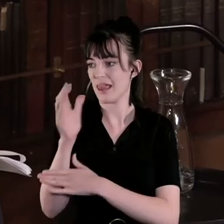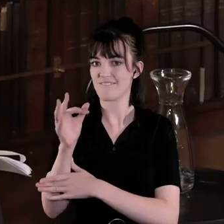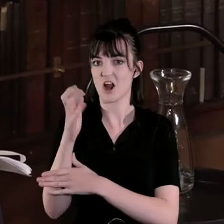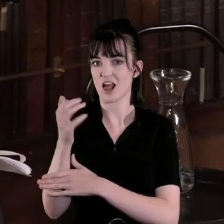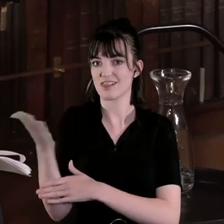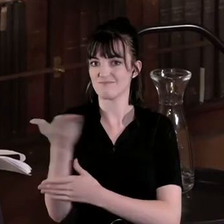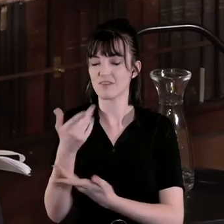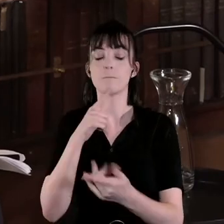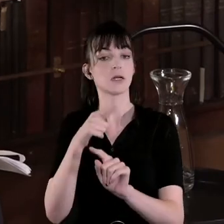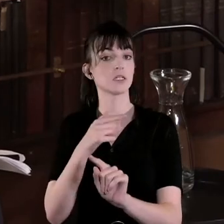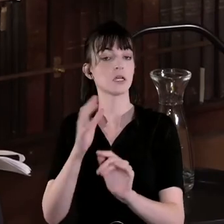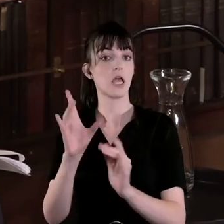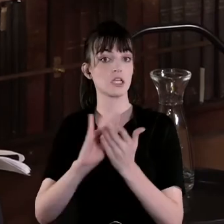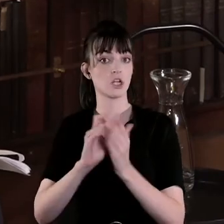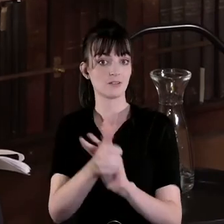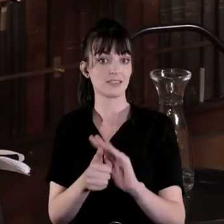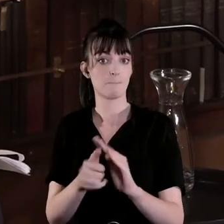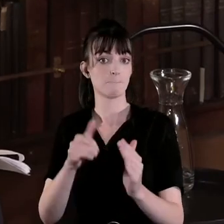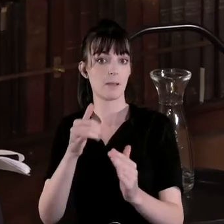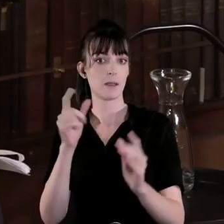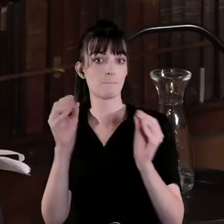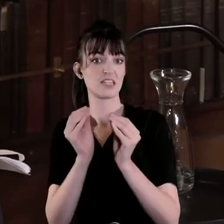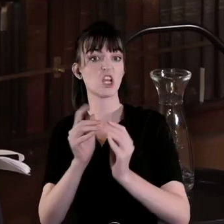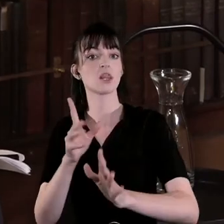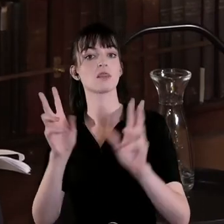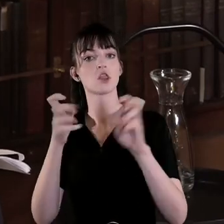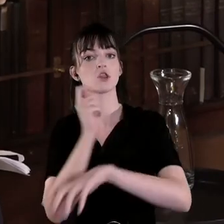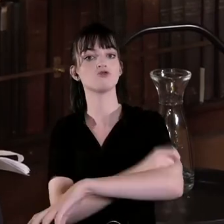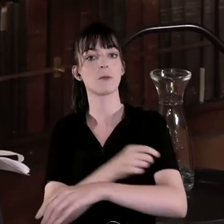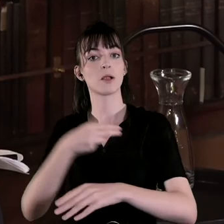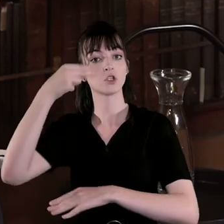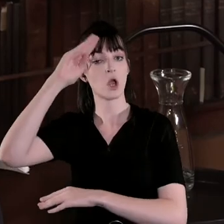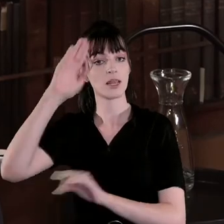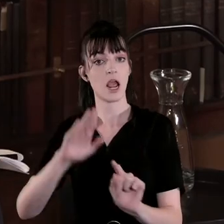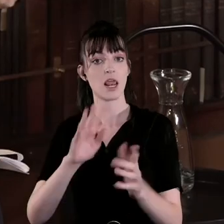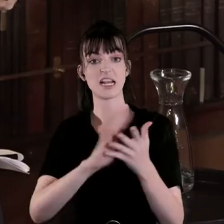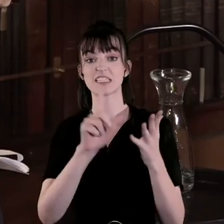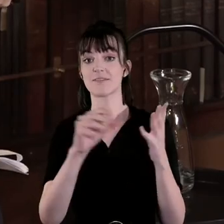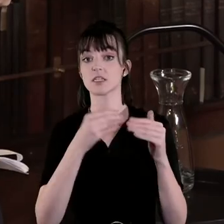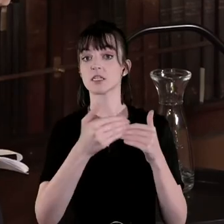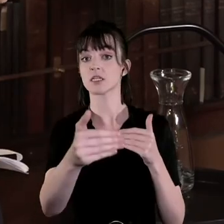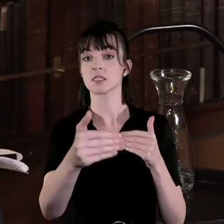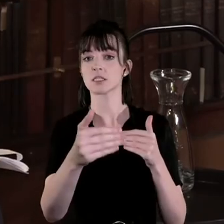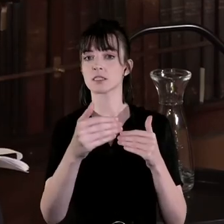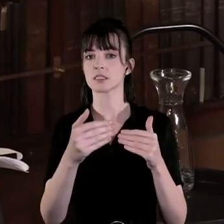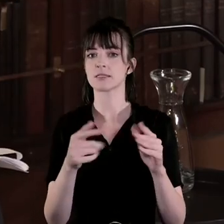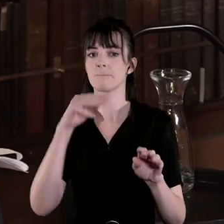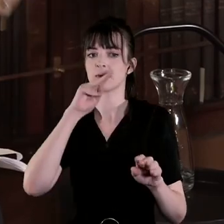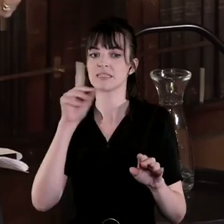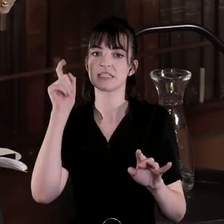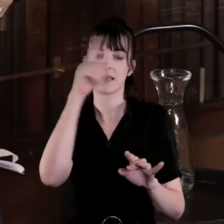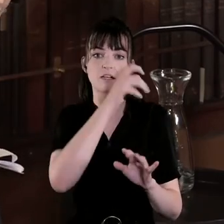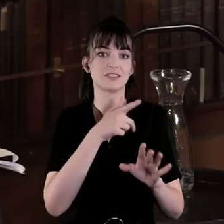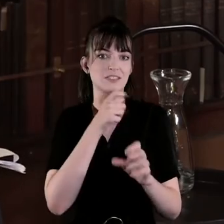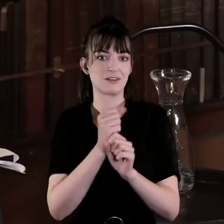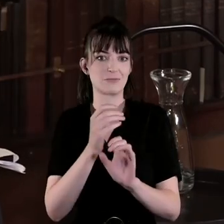might say it has something perhaps to do with the troubles in Northern Ireland and from the 1970s onwards it became difficult to talk about the